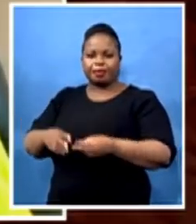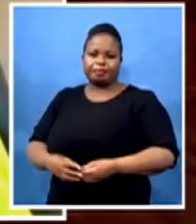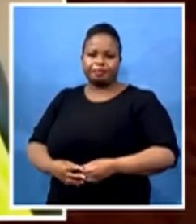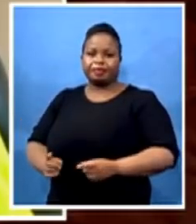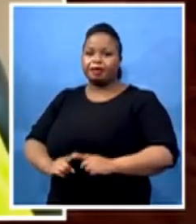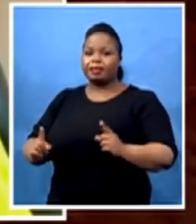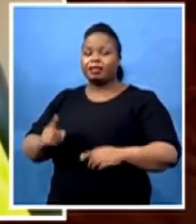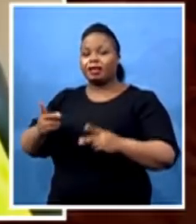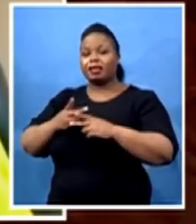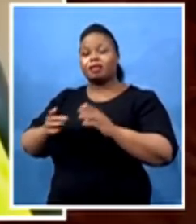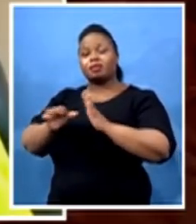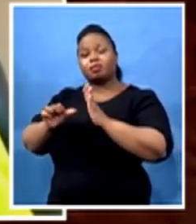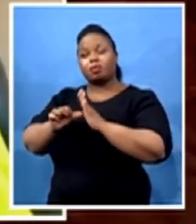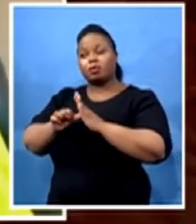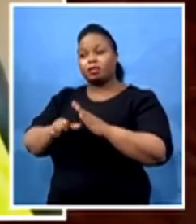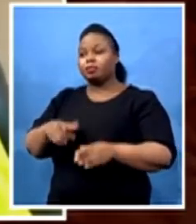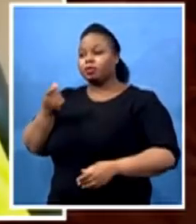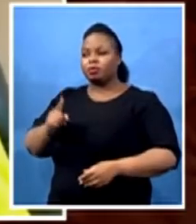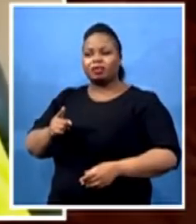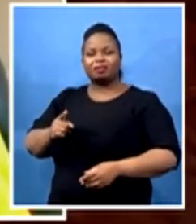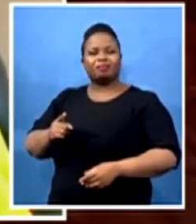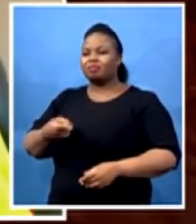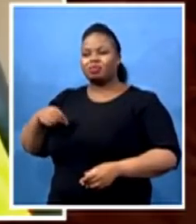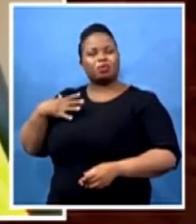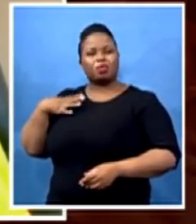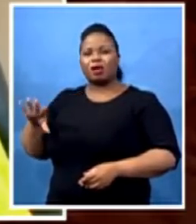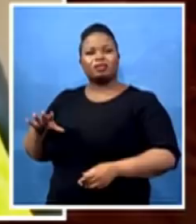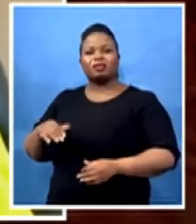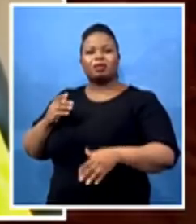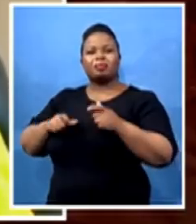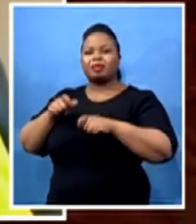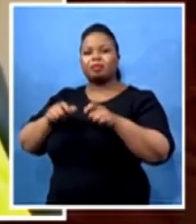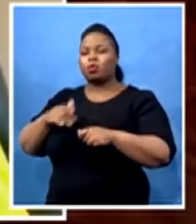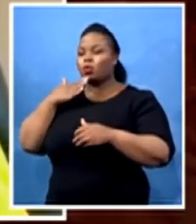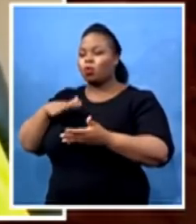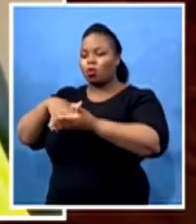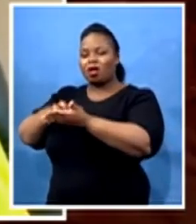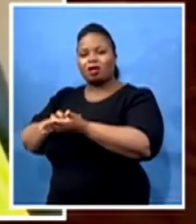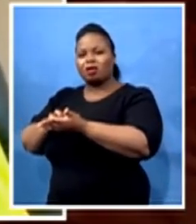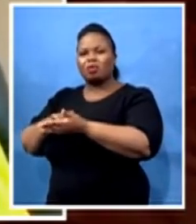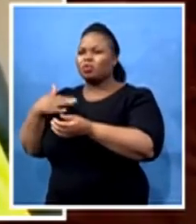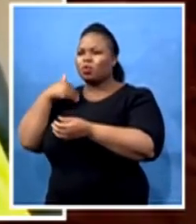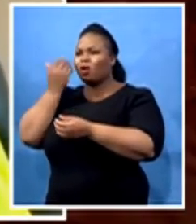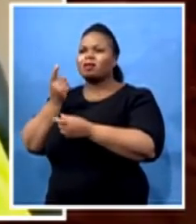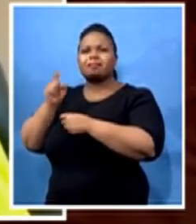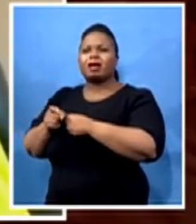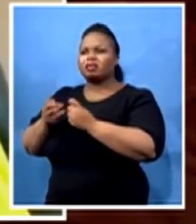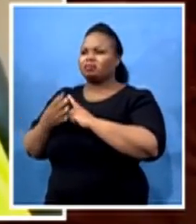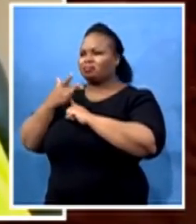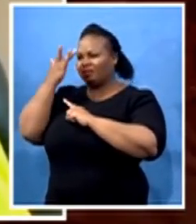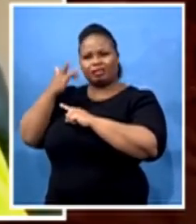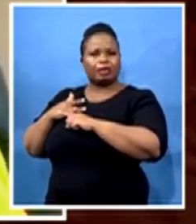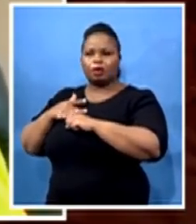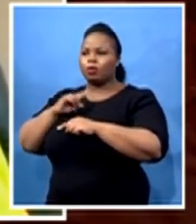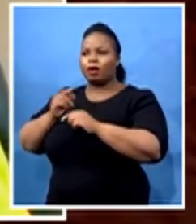we don't want those who are vulnerable to get infected because we will not be able to manage the pandemic